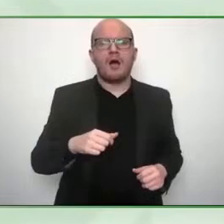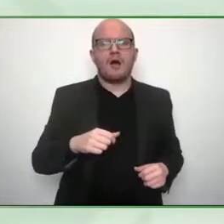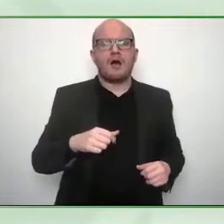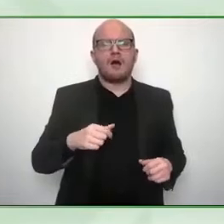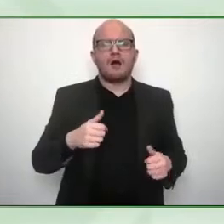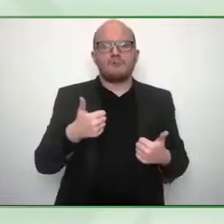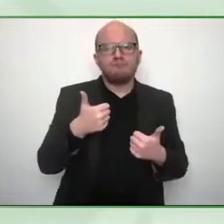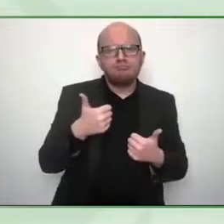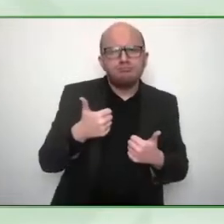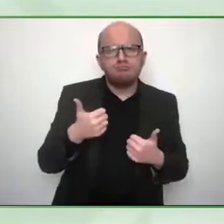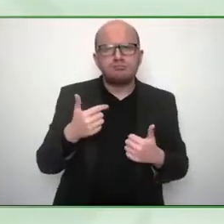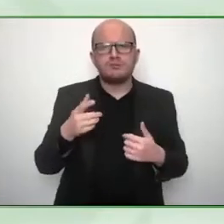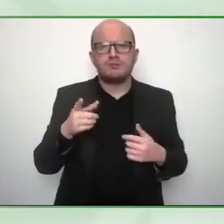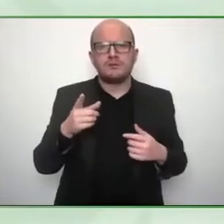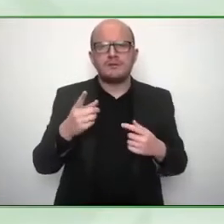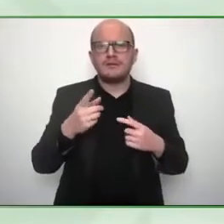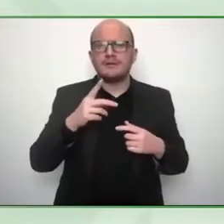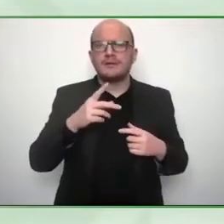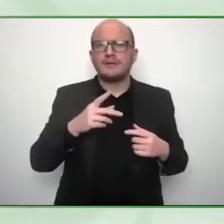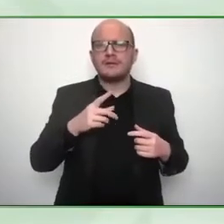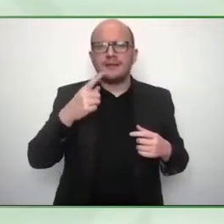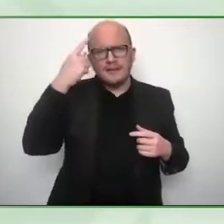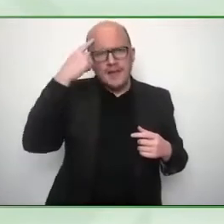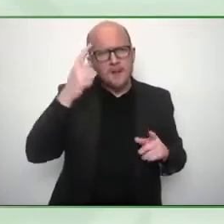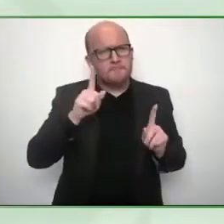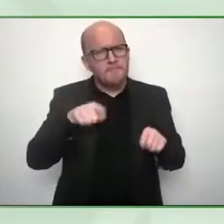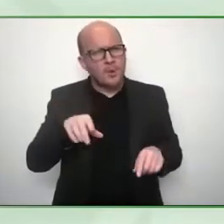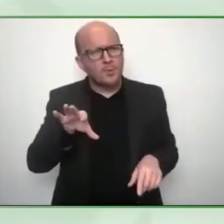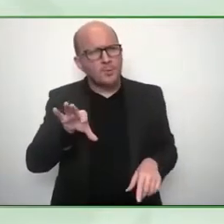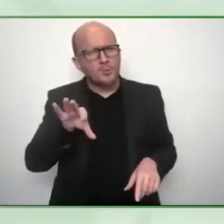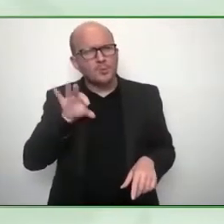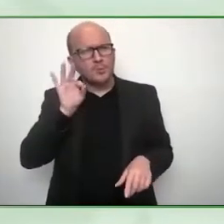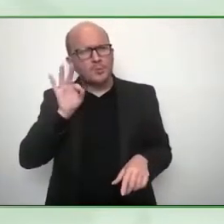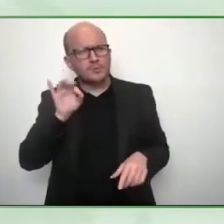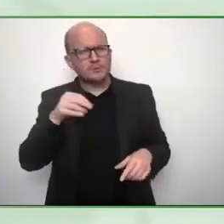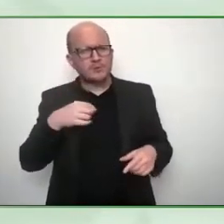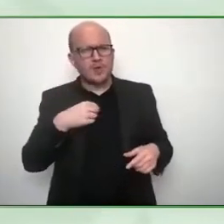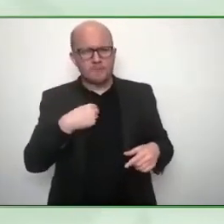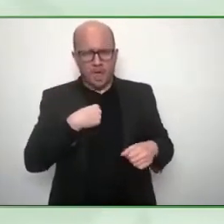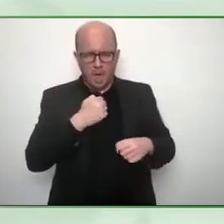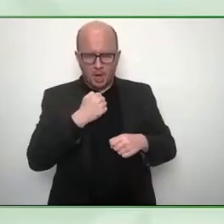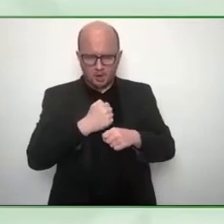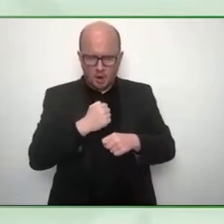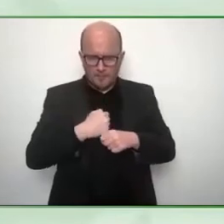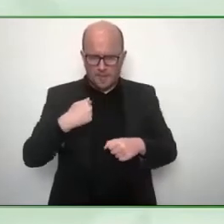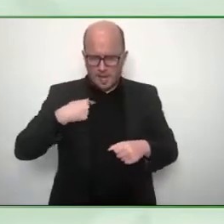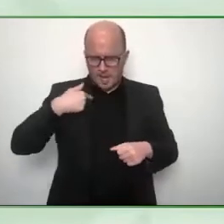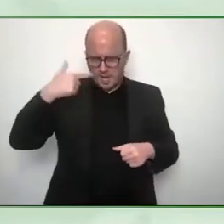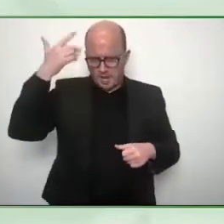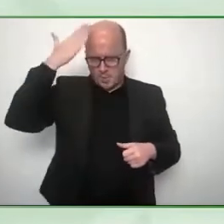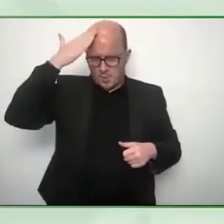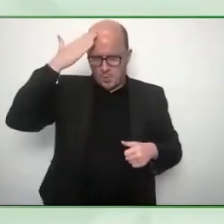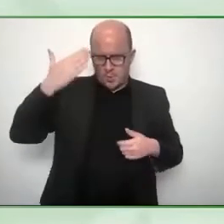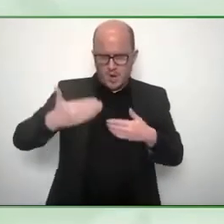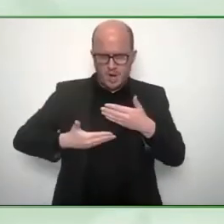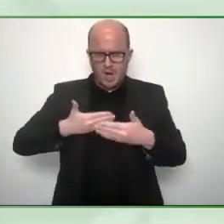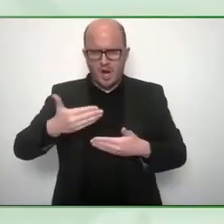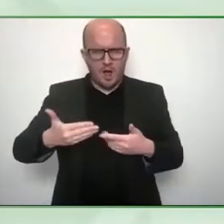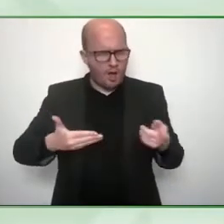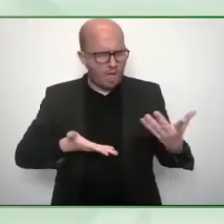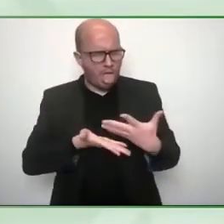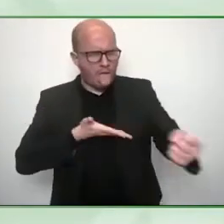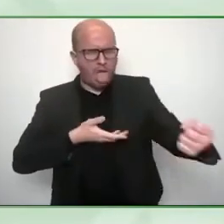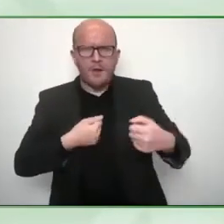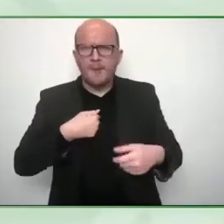it's not a choice between people losing their jobs or technology taking over it's like are people even getting anything at all um and i think the the